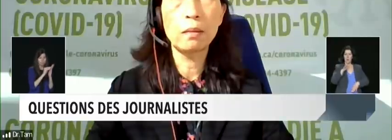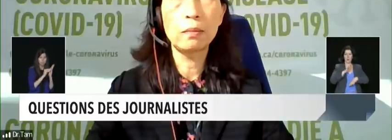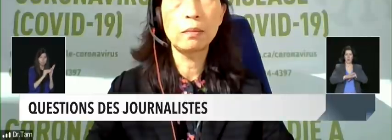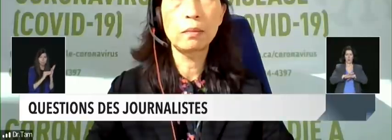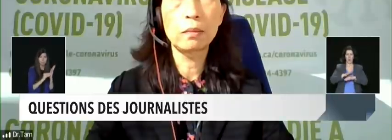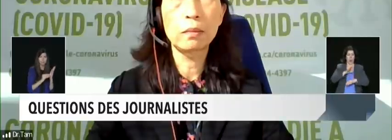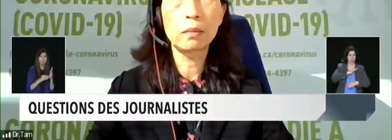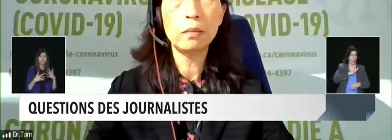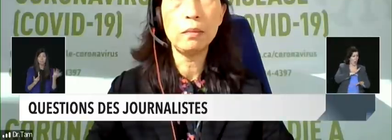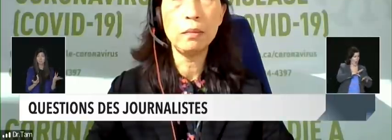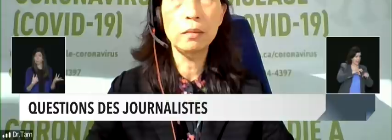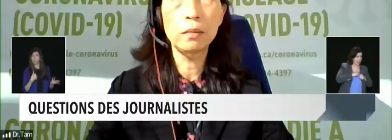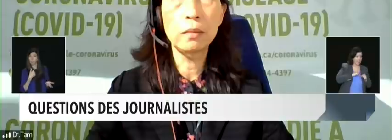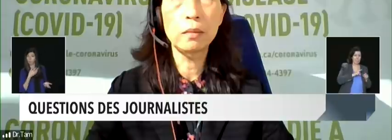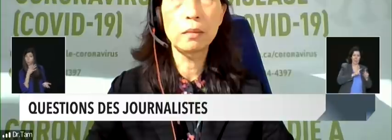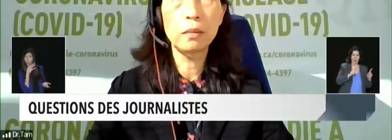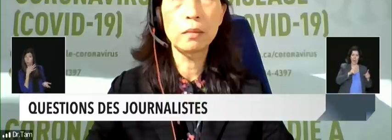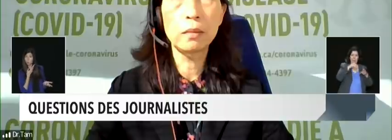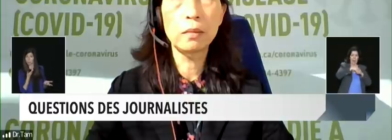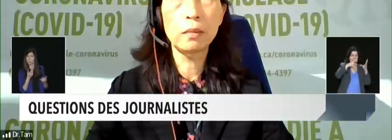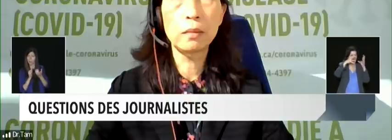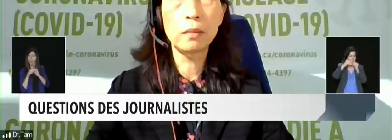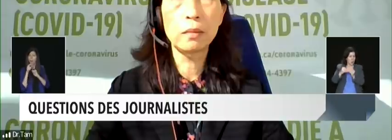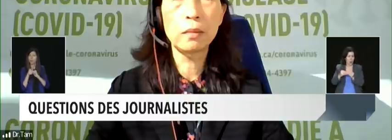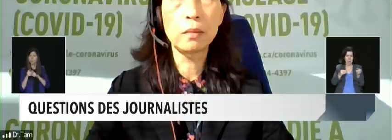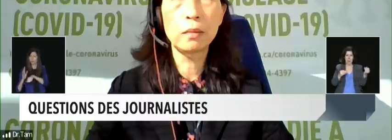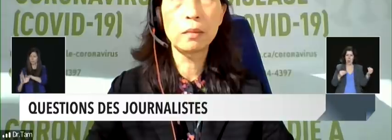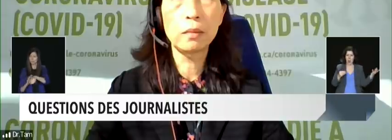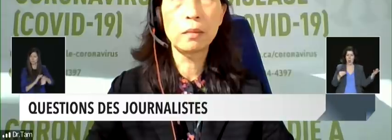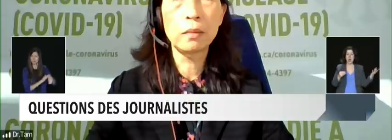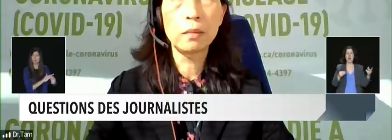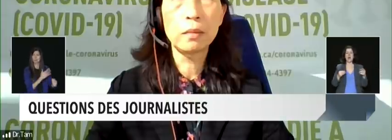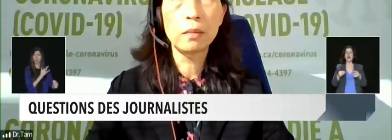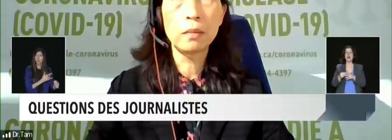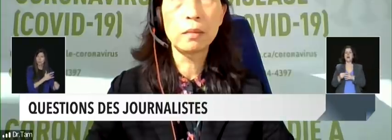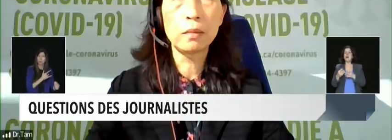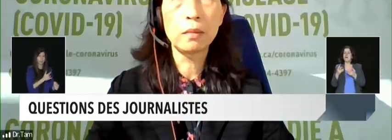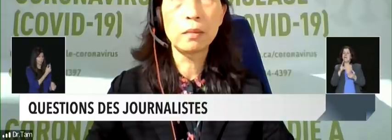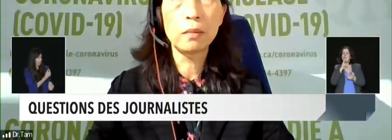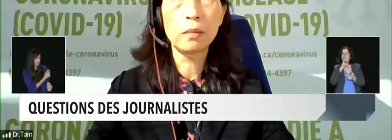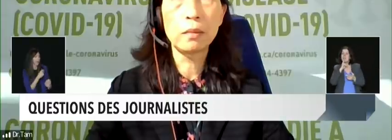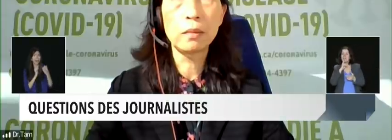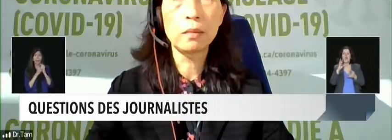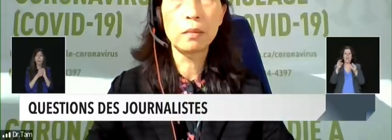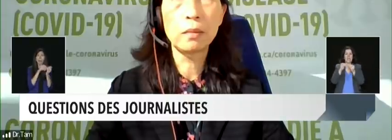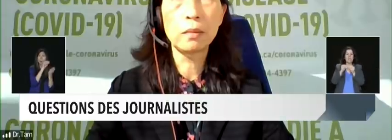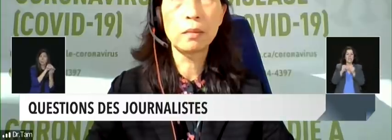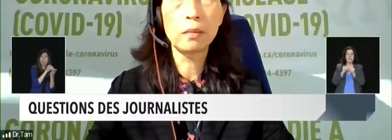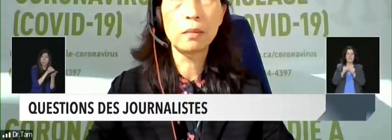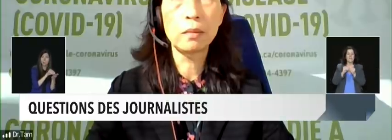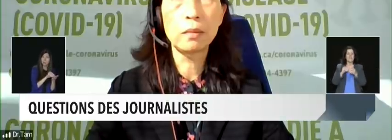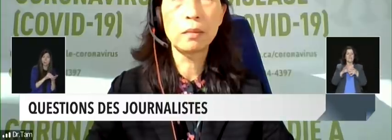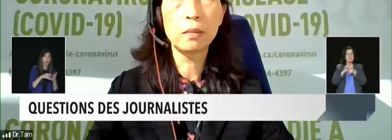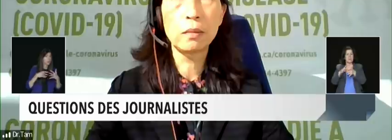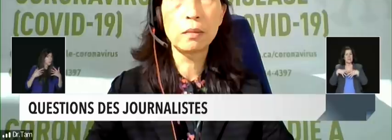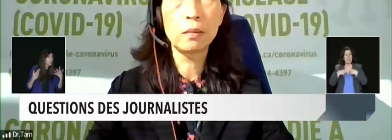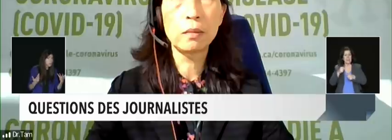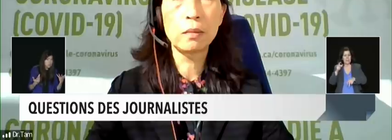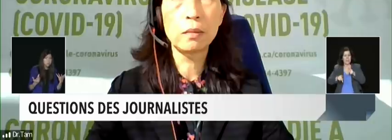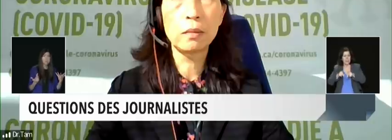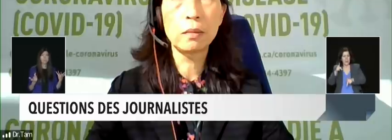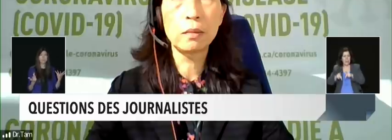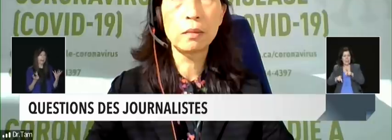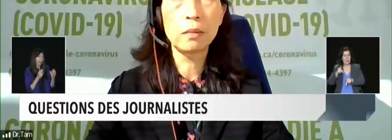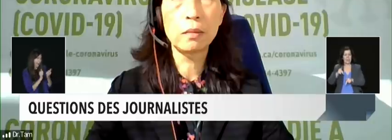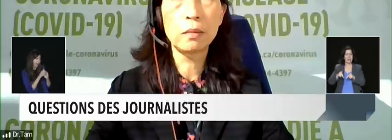how to parse primary versus incidental infection? And is SPAC recommending provinces do this analysis, or is the value